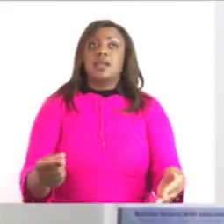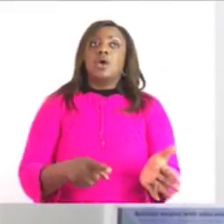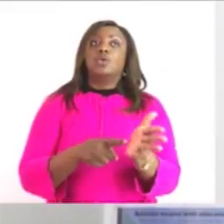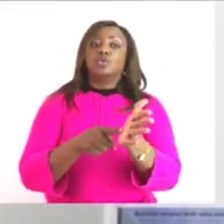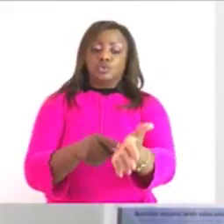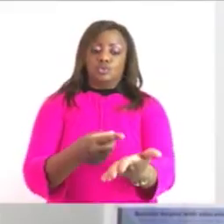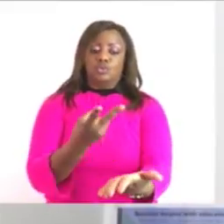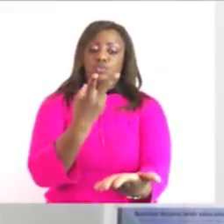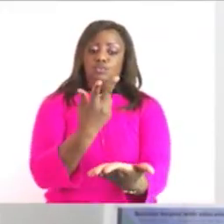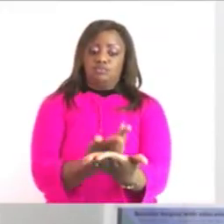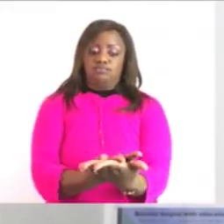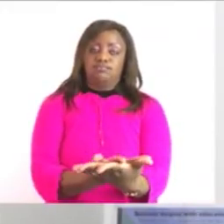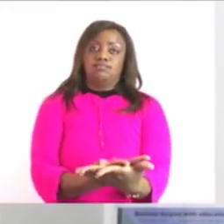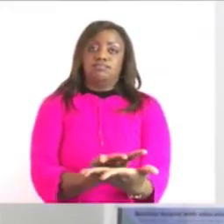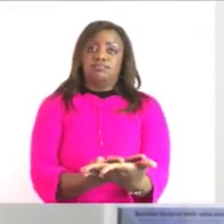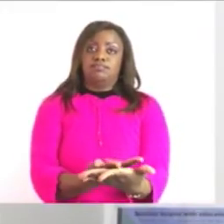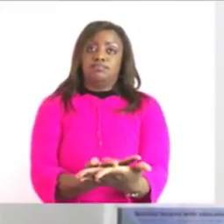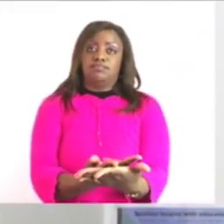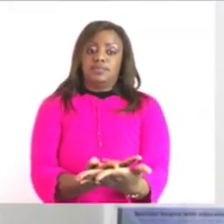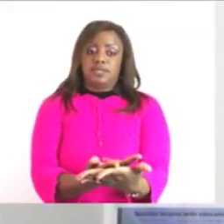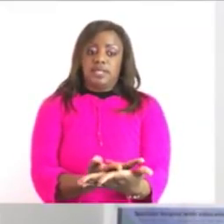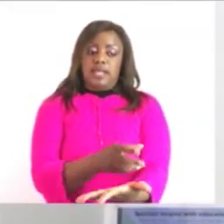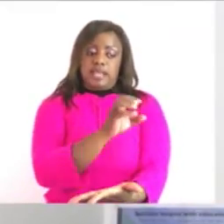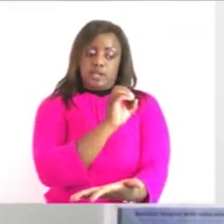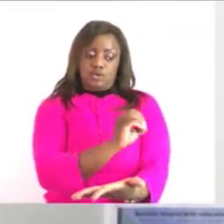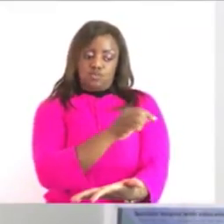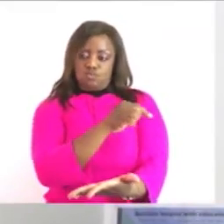from zero to five